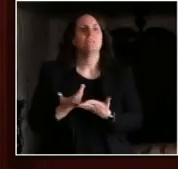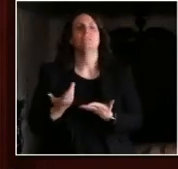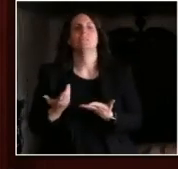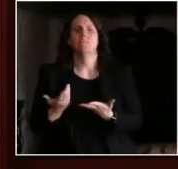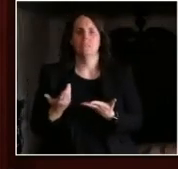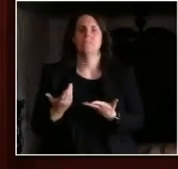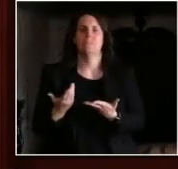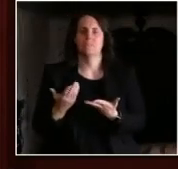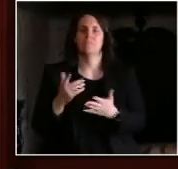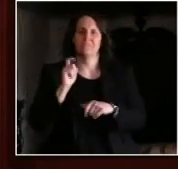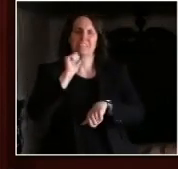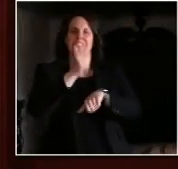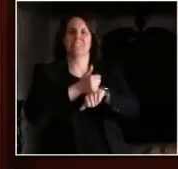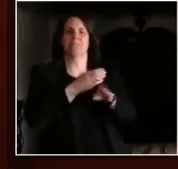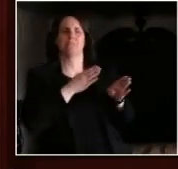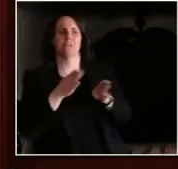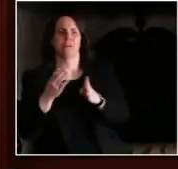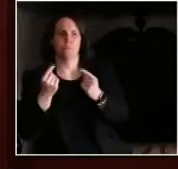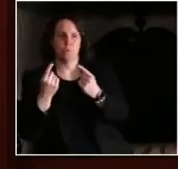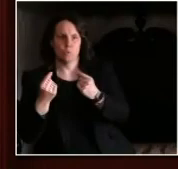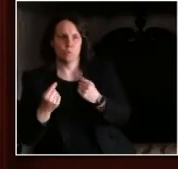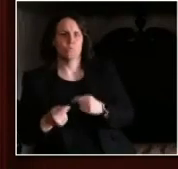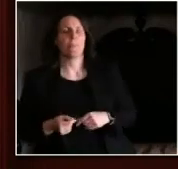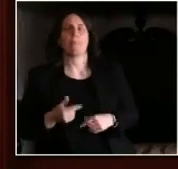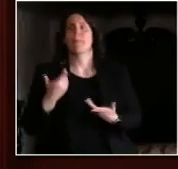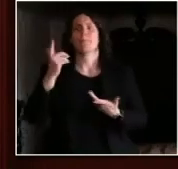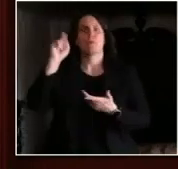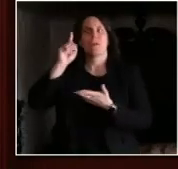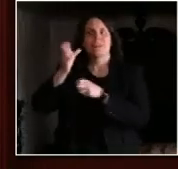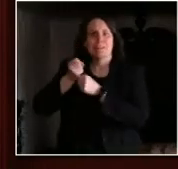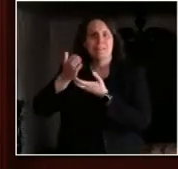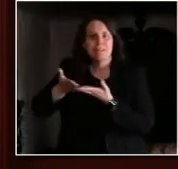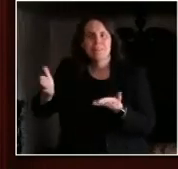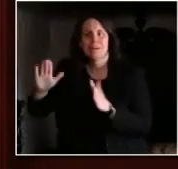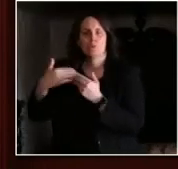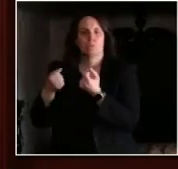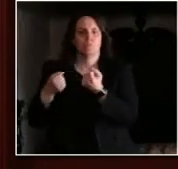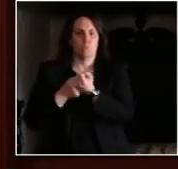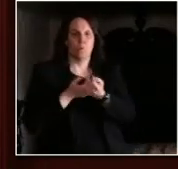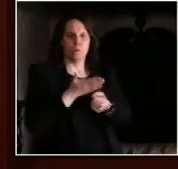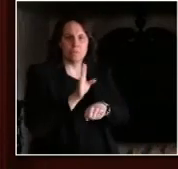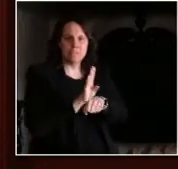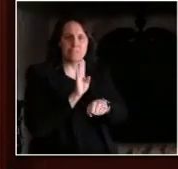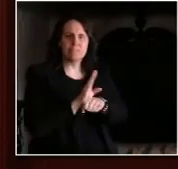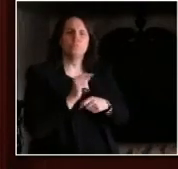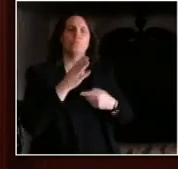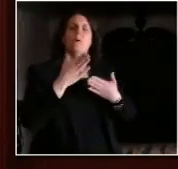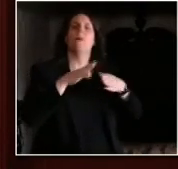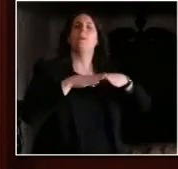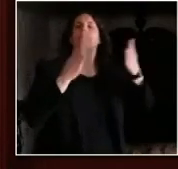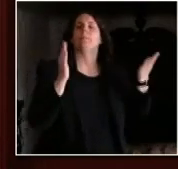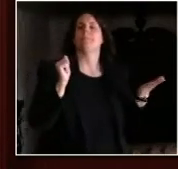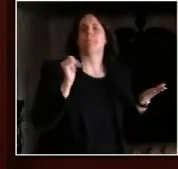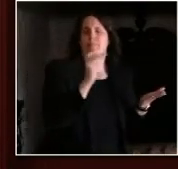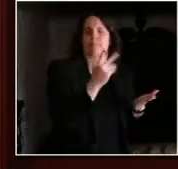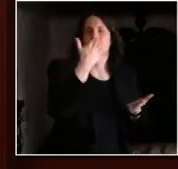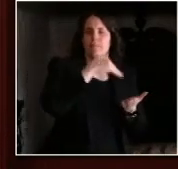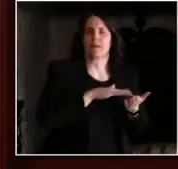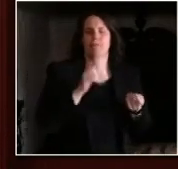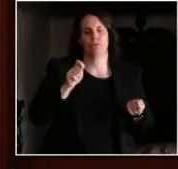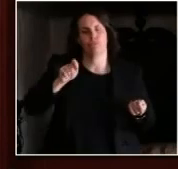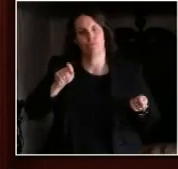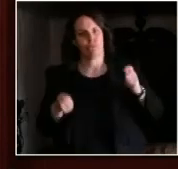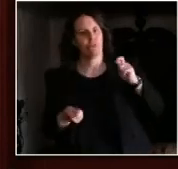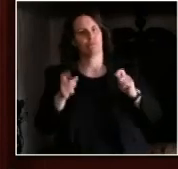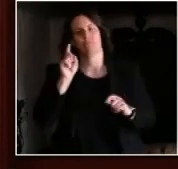are available. We're working with the state to understand what resources we might be able to deploy here. And we will continue to do that. And I look